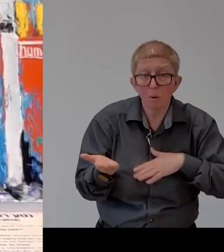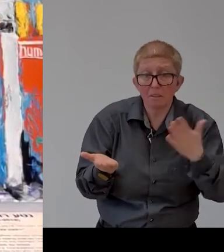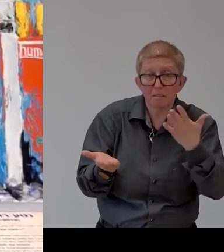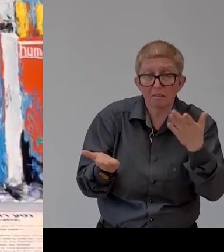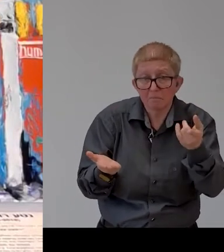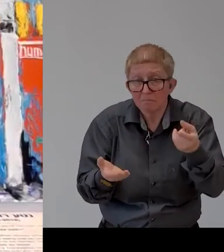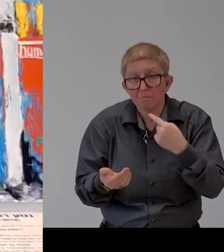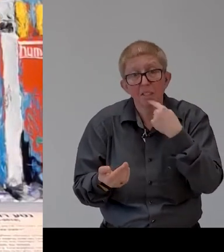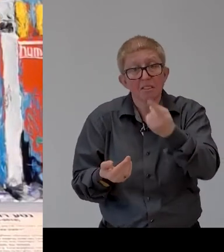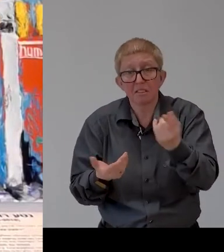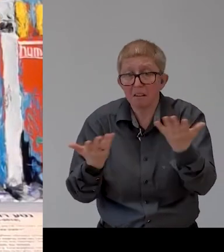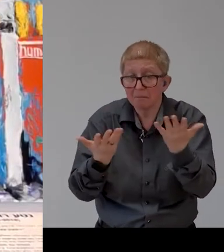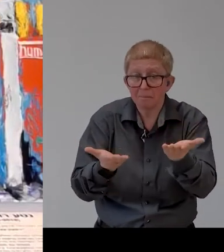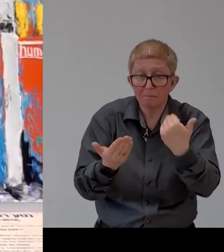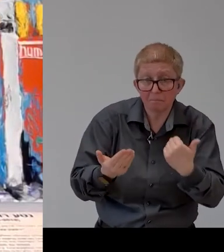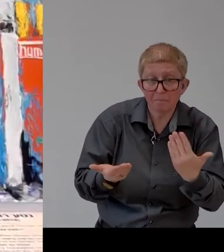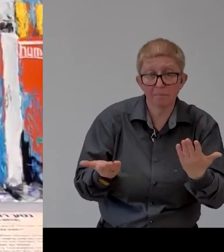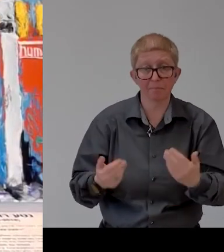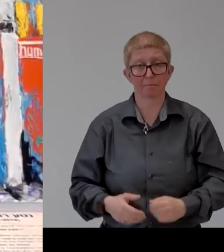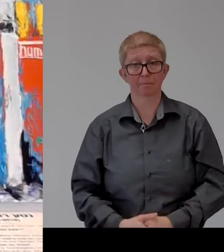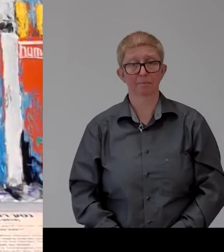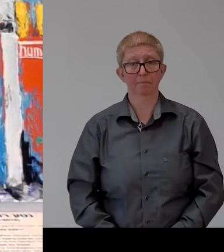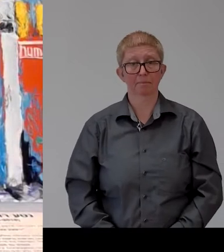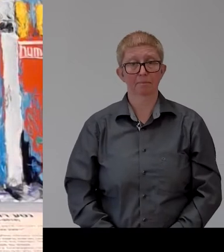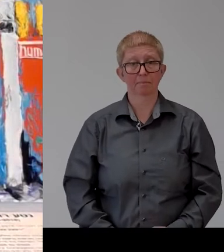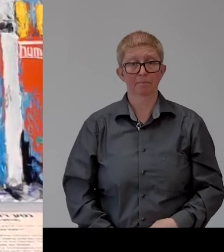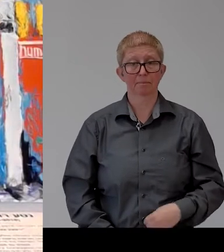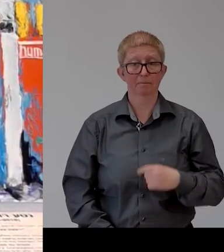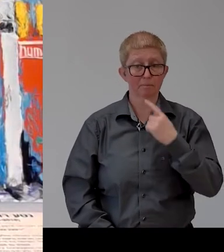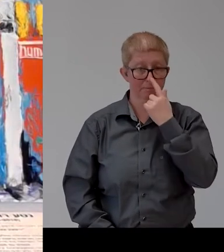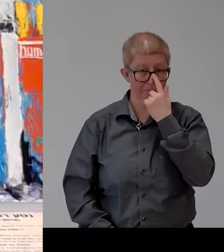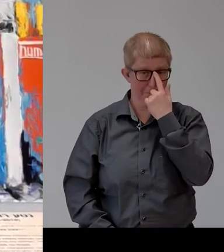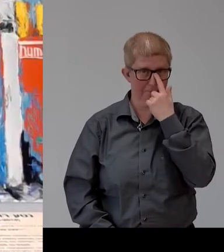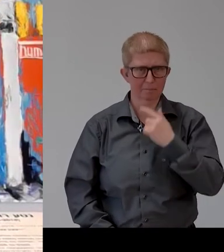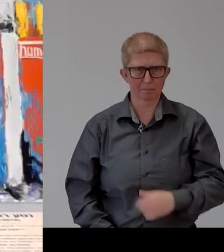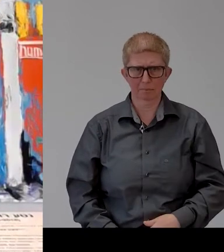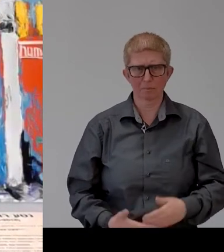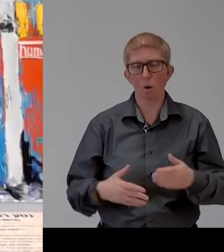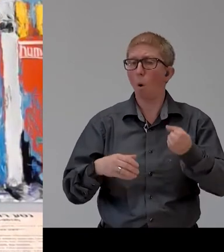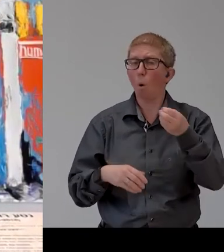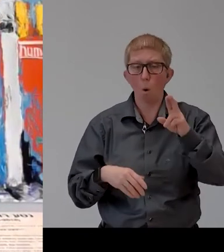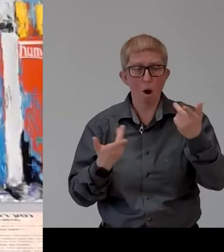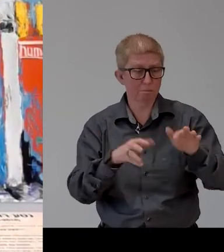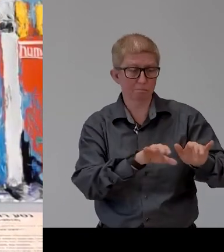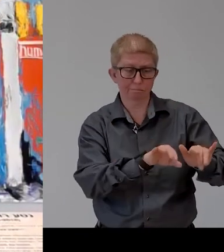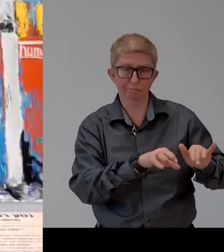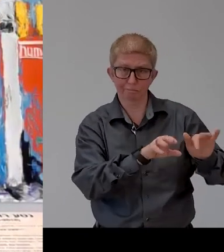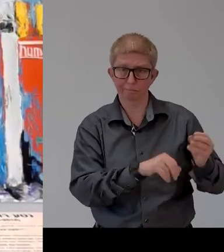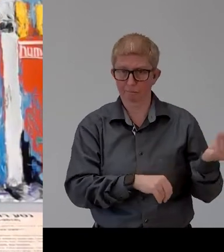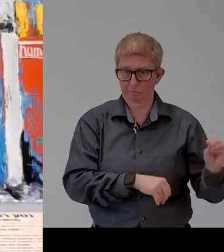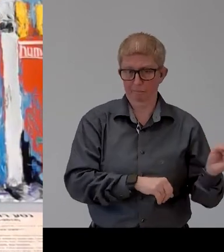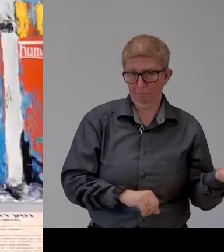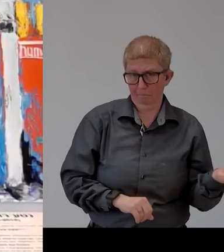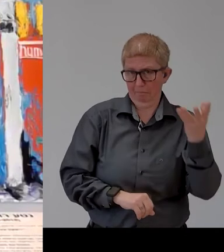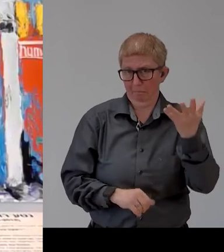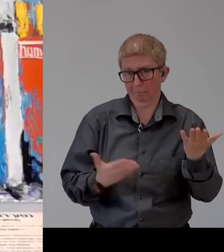or you can write in the chat i'm told here and you can